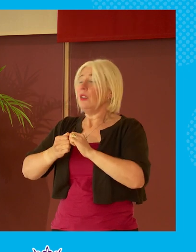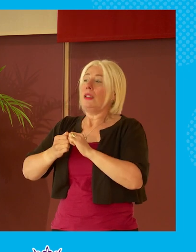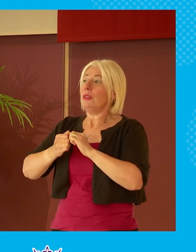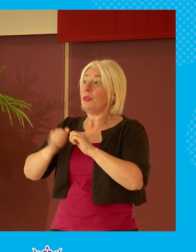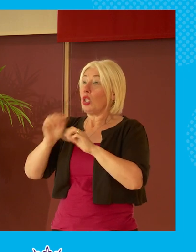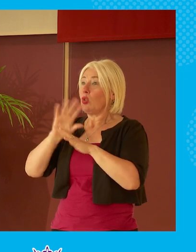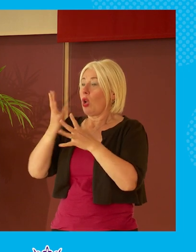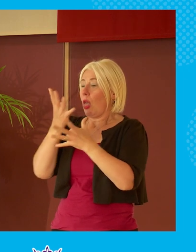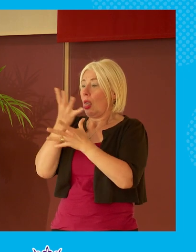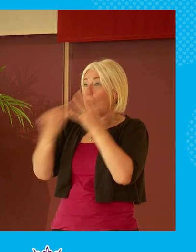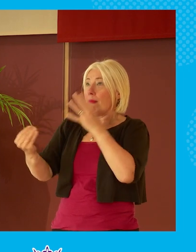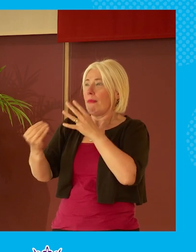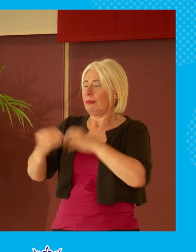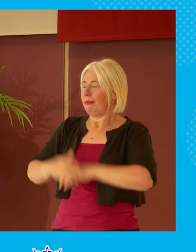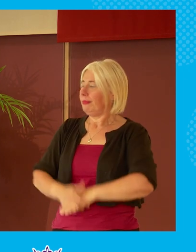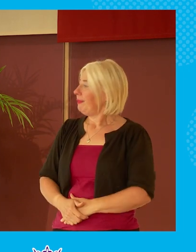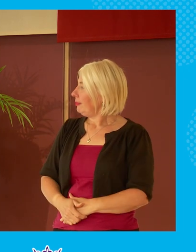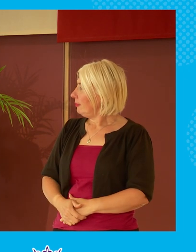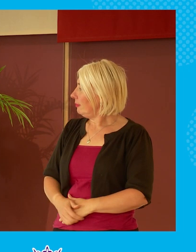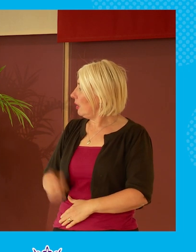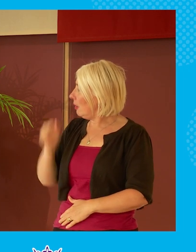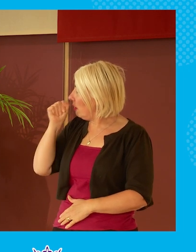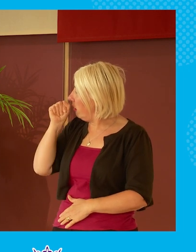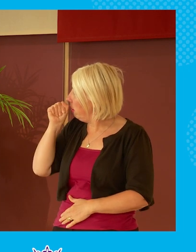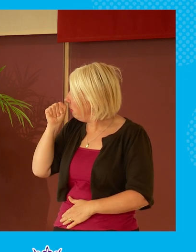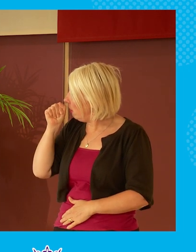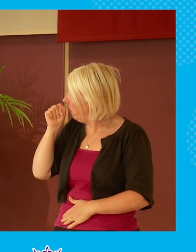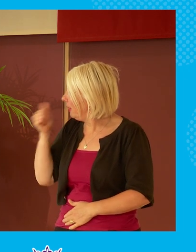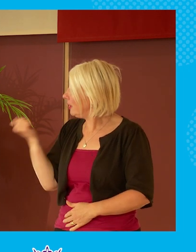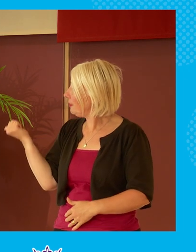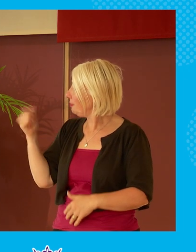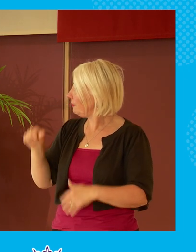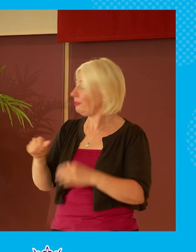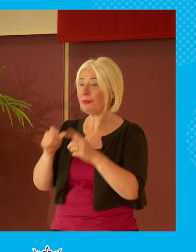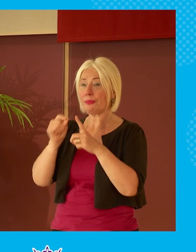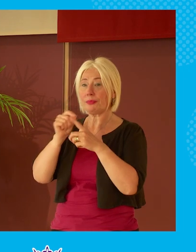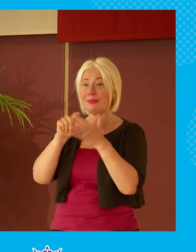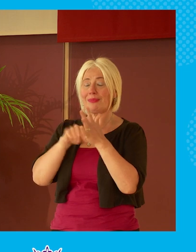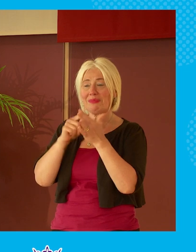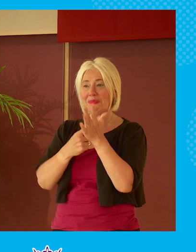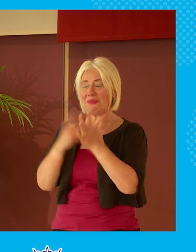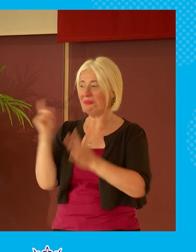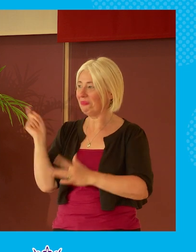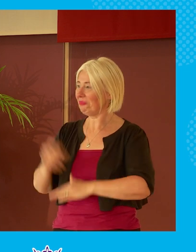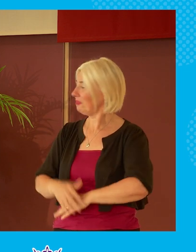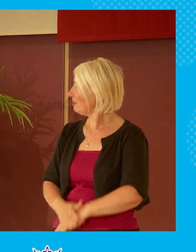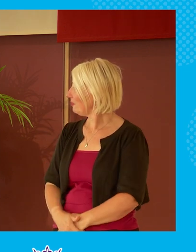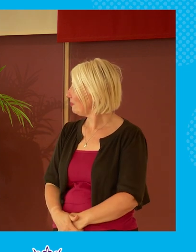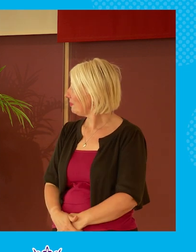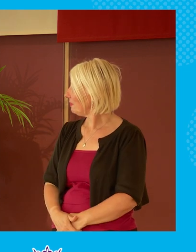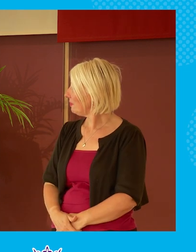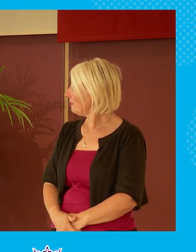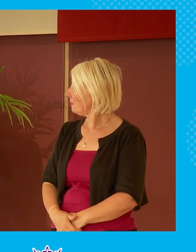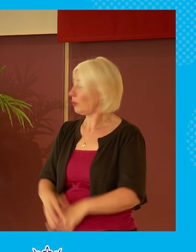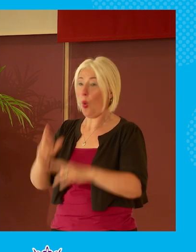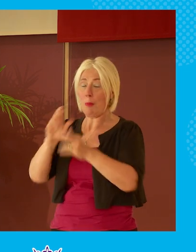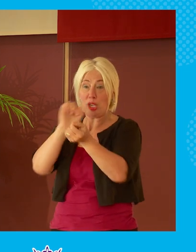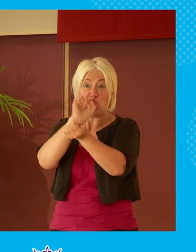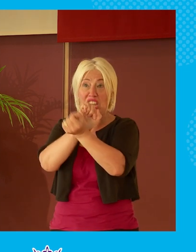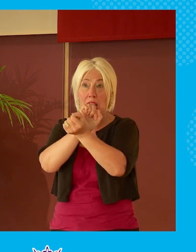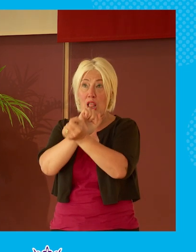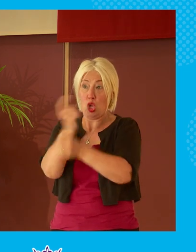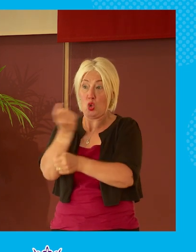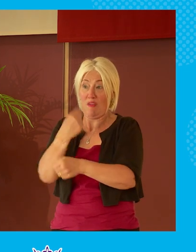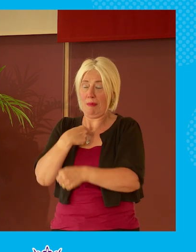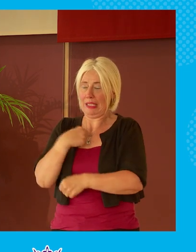into the the cotton thrust of it now peter after that character endorsement from claire any thoughts i'm hoping the jail isn't coming too soon